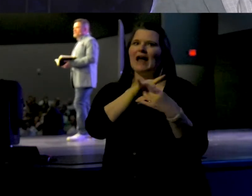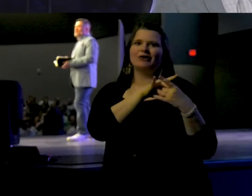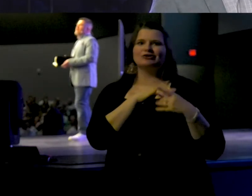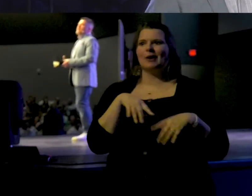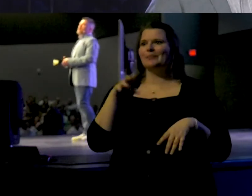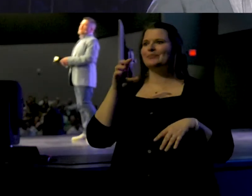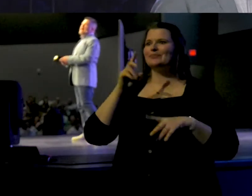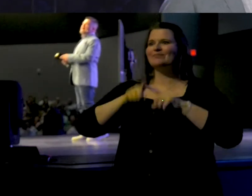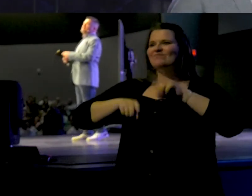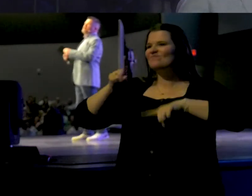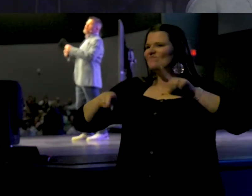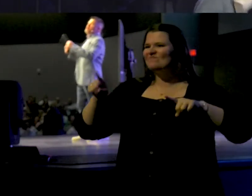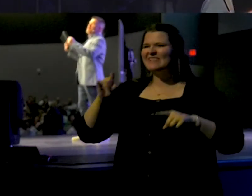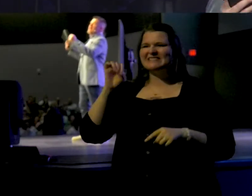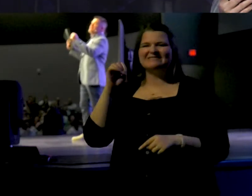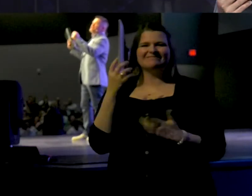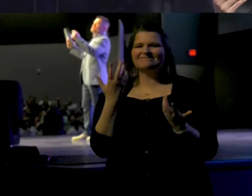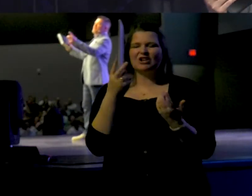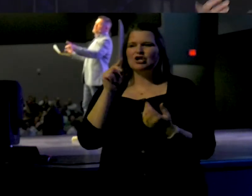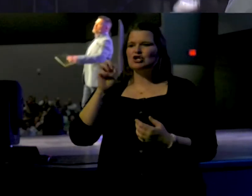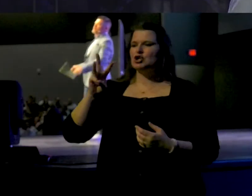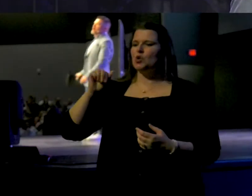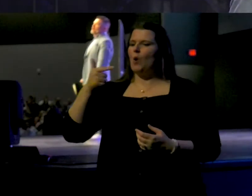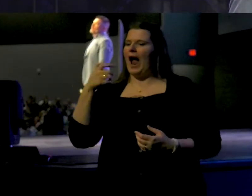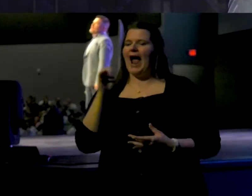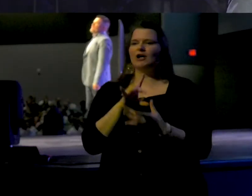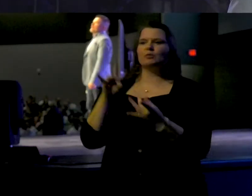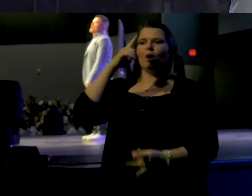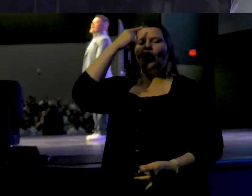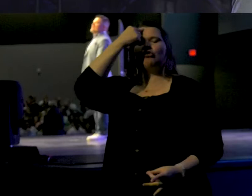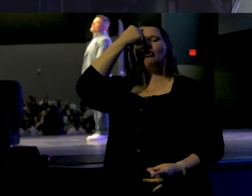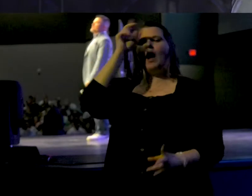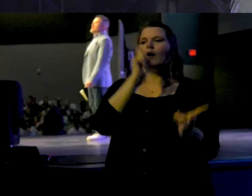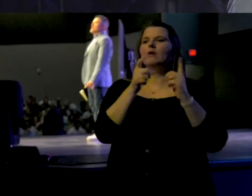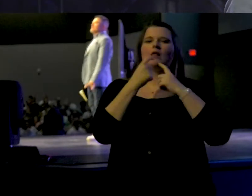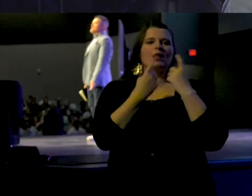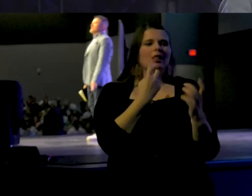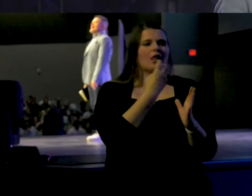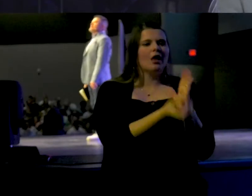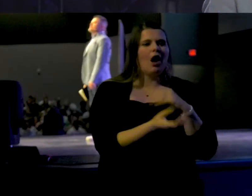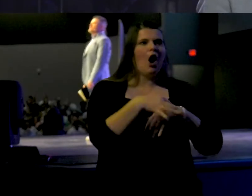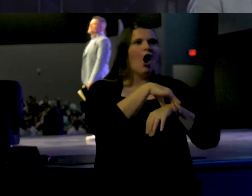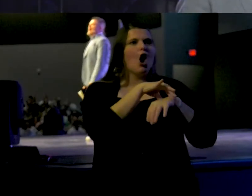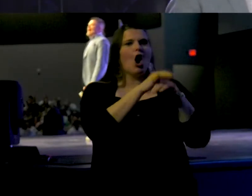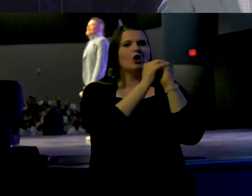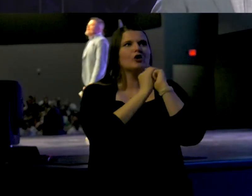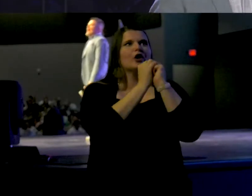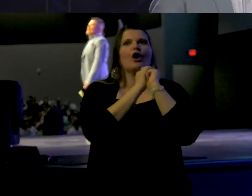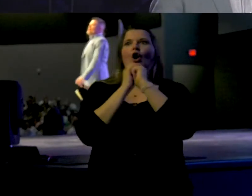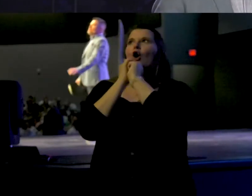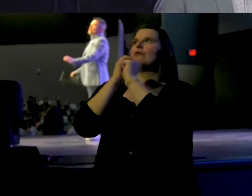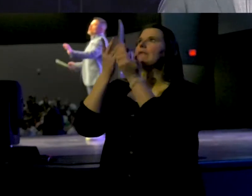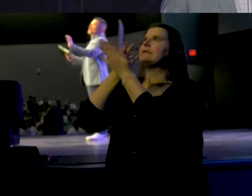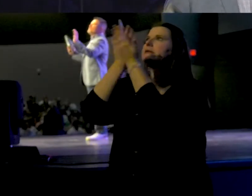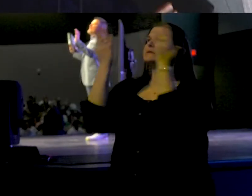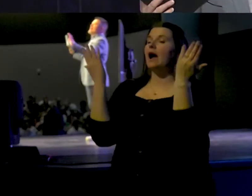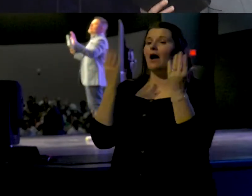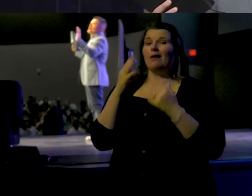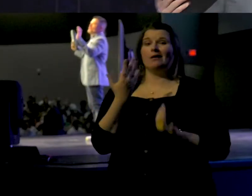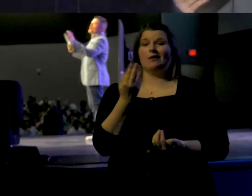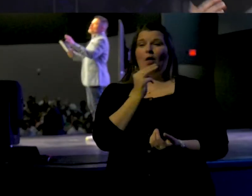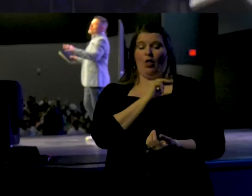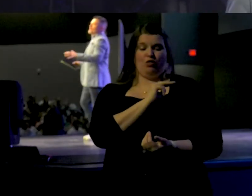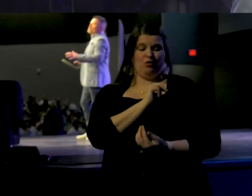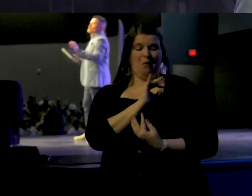mysticisms. There were gods to new age spiritual thought. There were gods to the earth and gods to the sky. And the moral